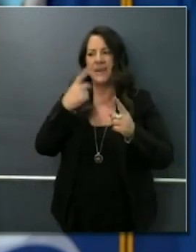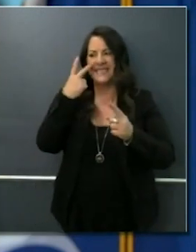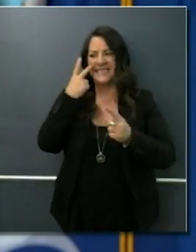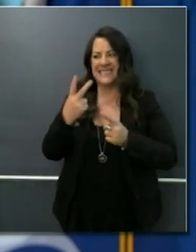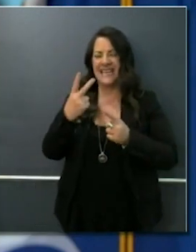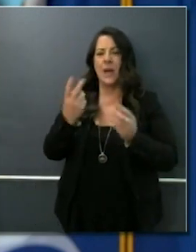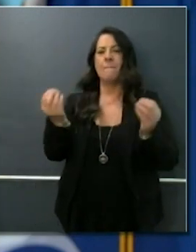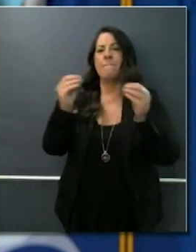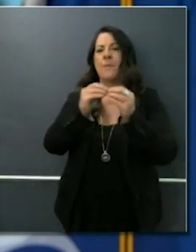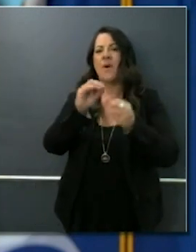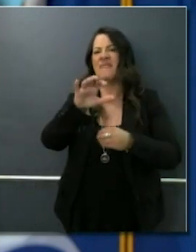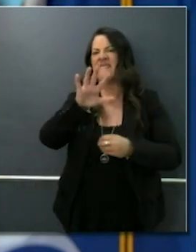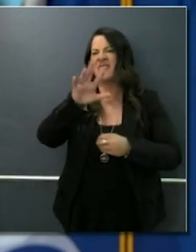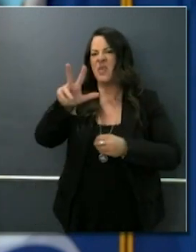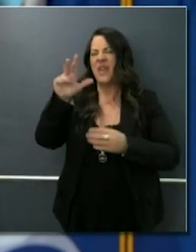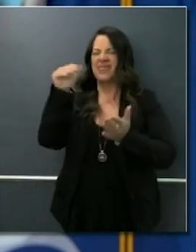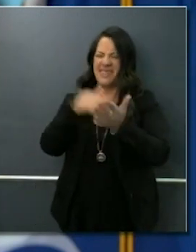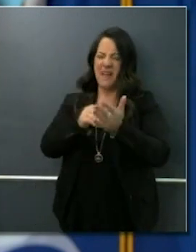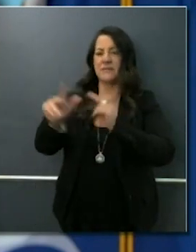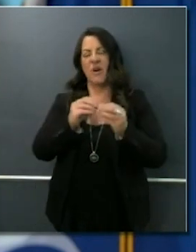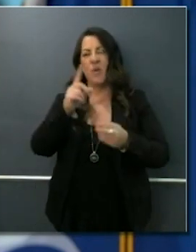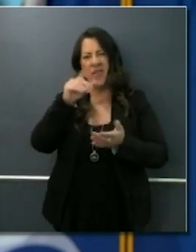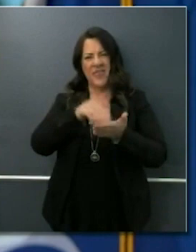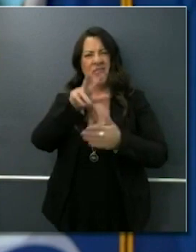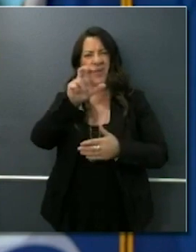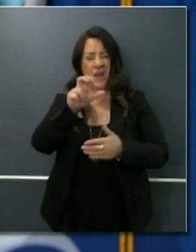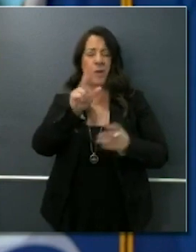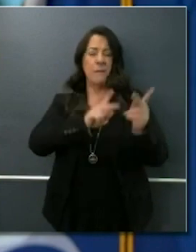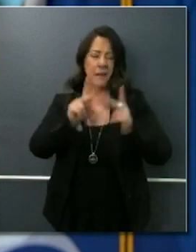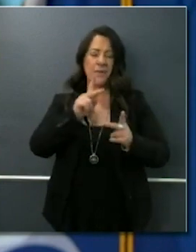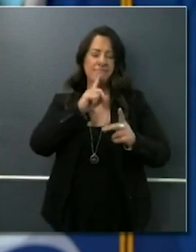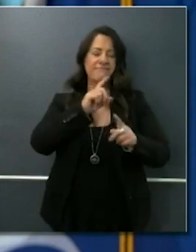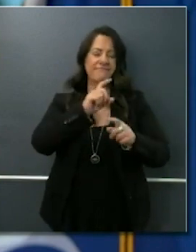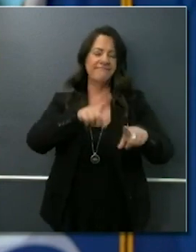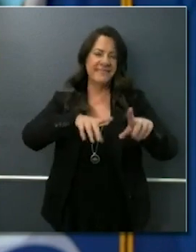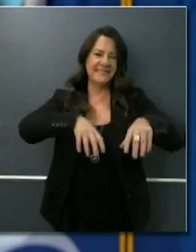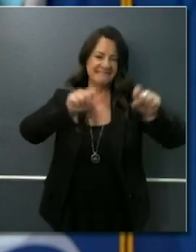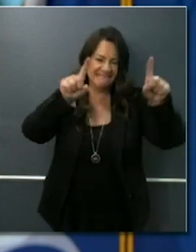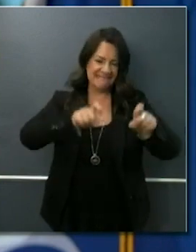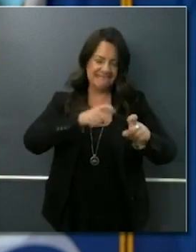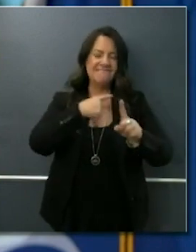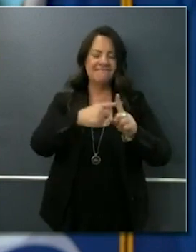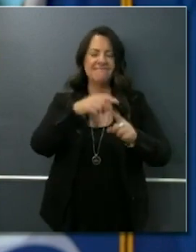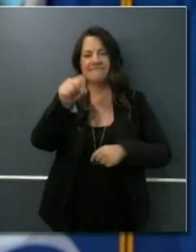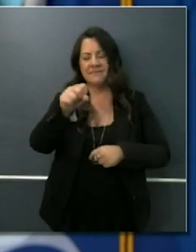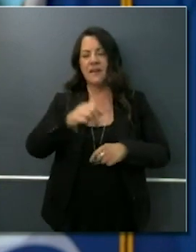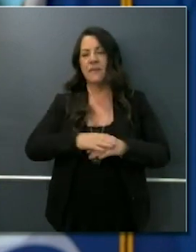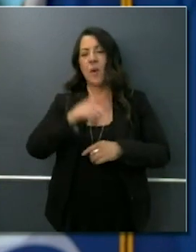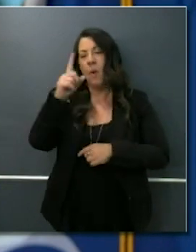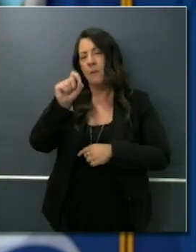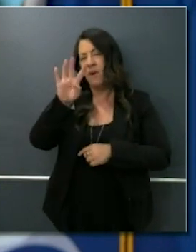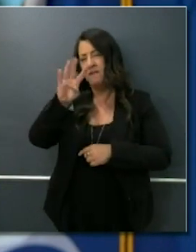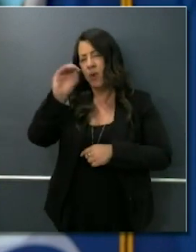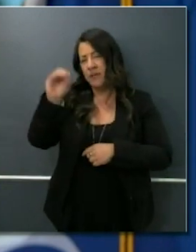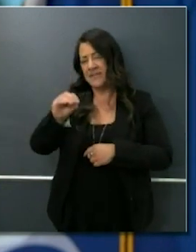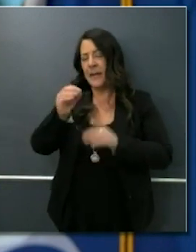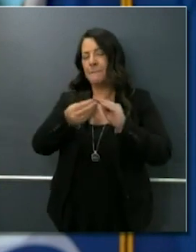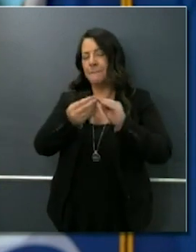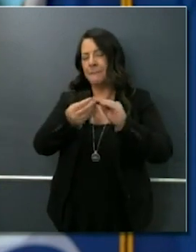553,000 tests have been performed. The number of hospitalizations, 1.4% increase.